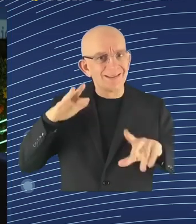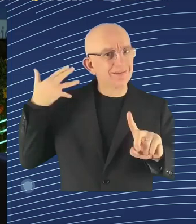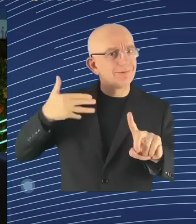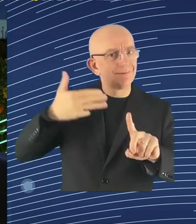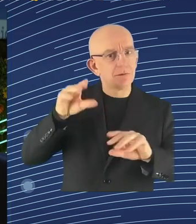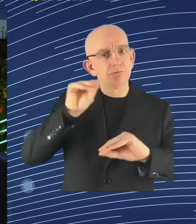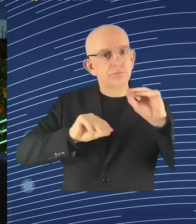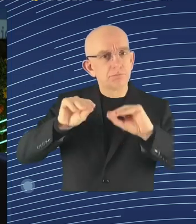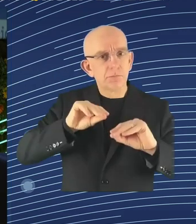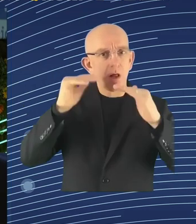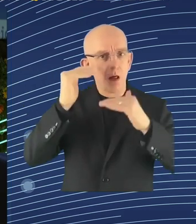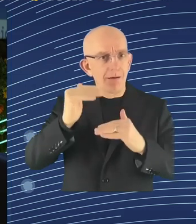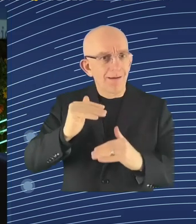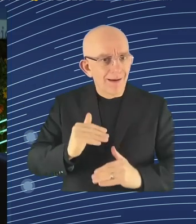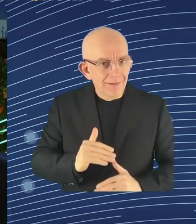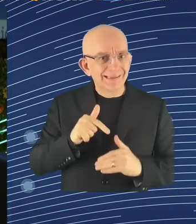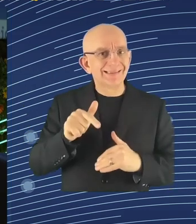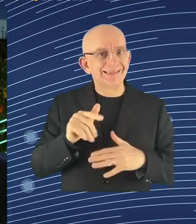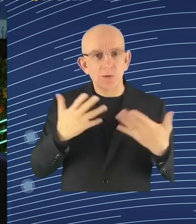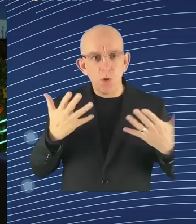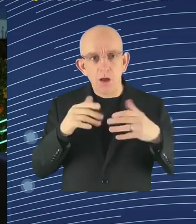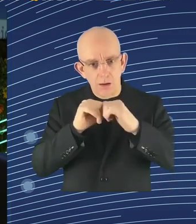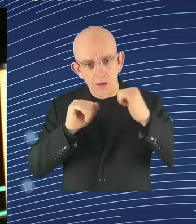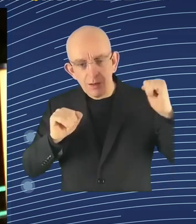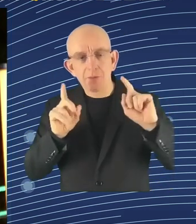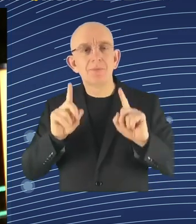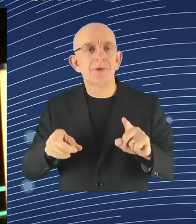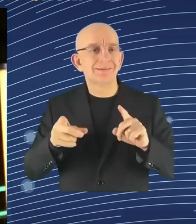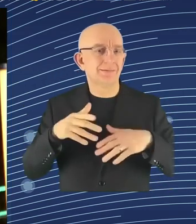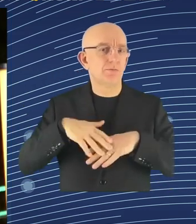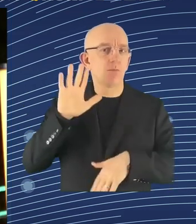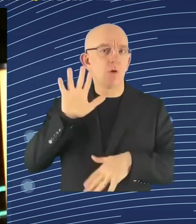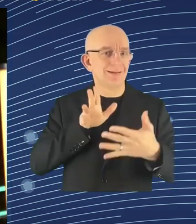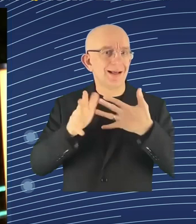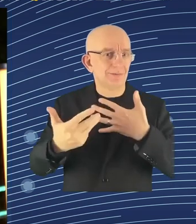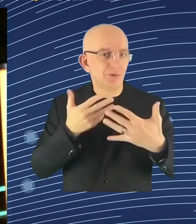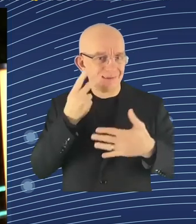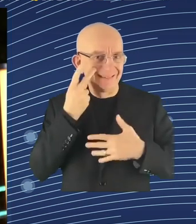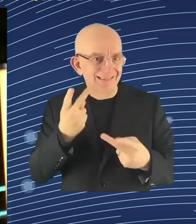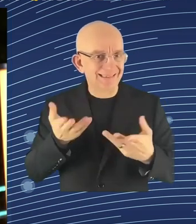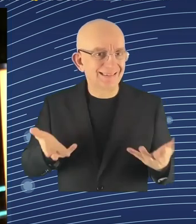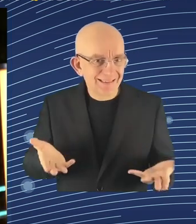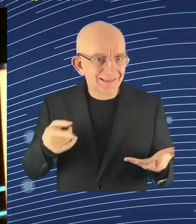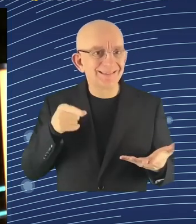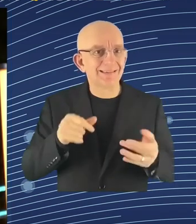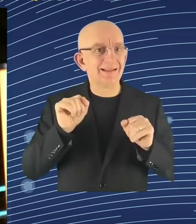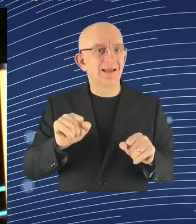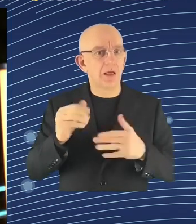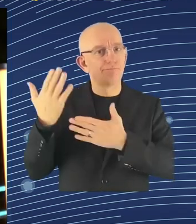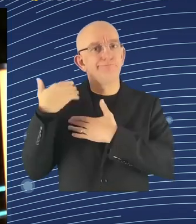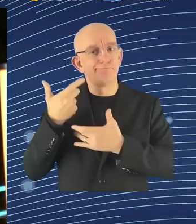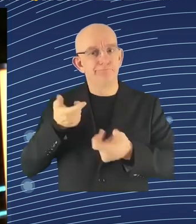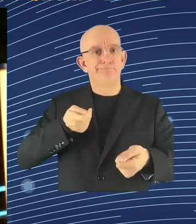The human control. The algorithm knows where you are, who you are, and maybe more of you than yourself.